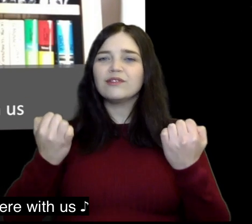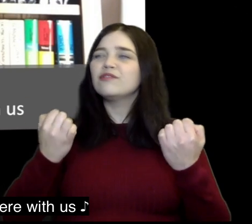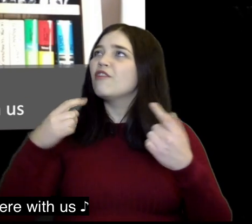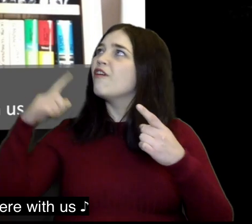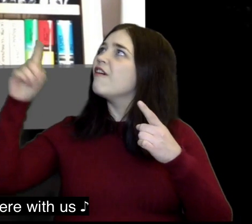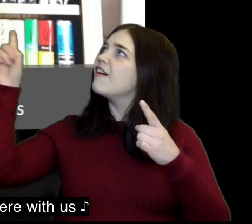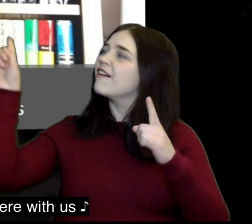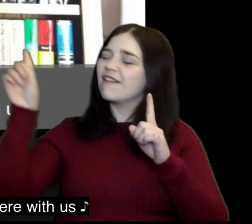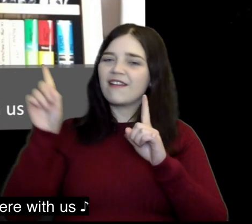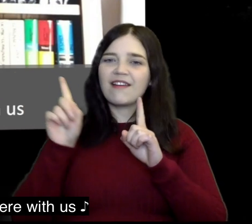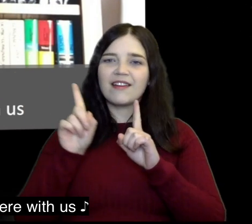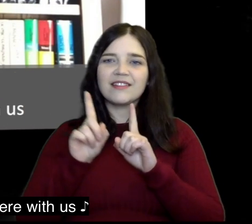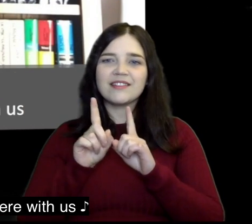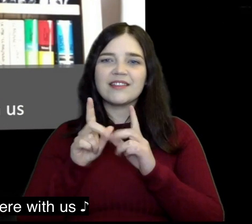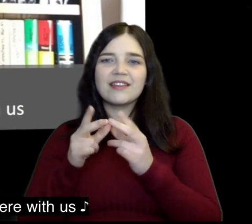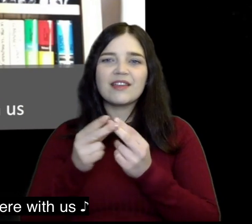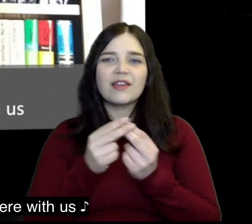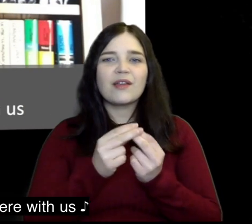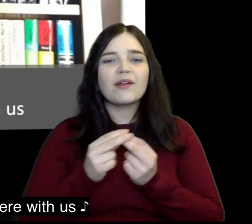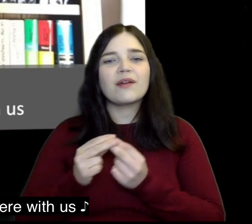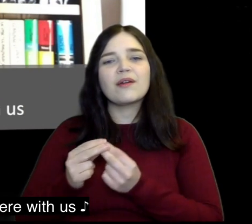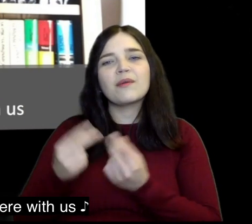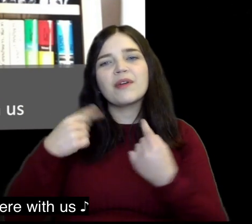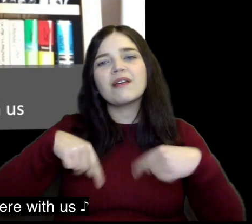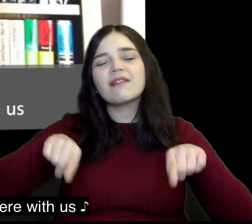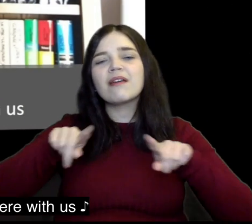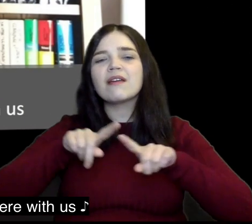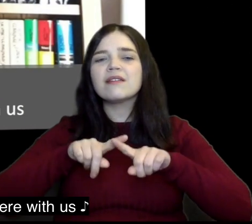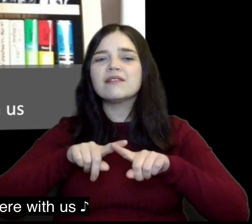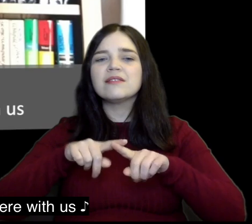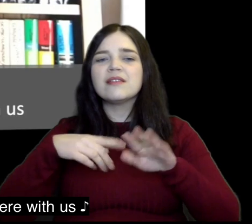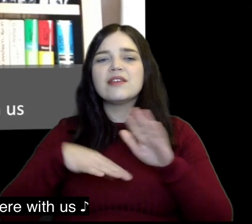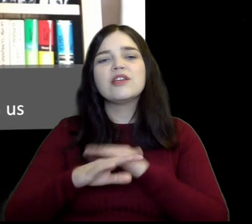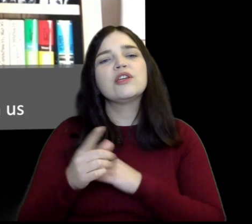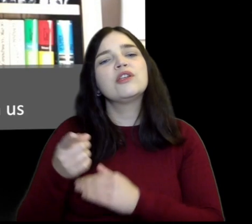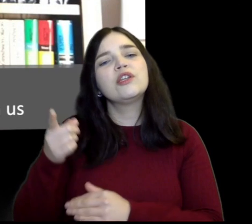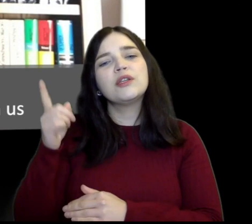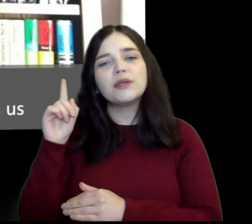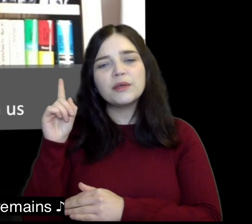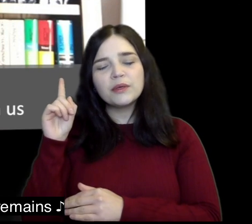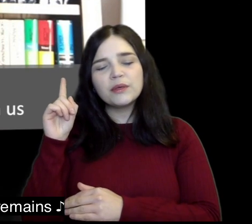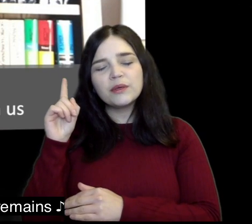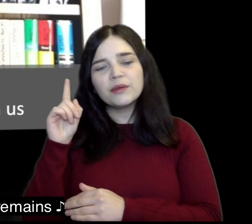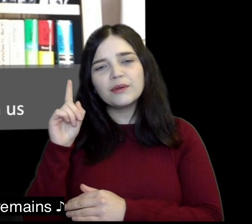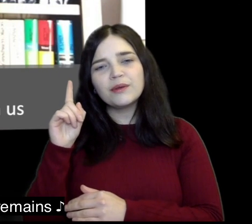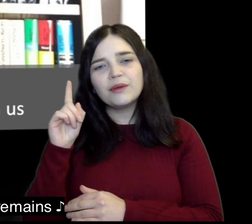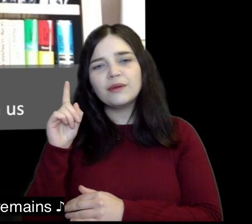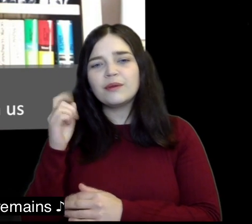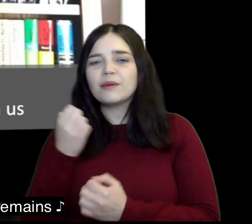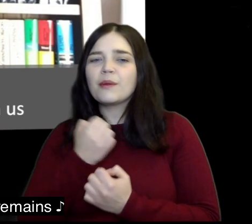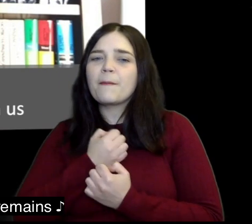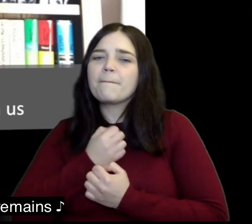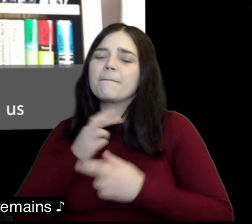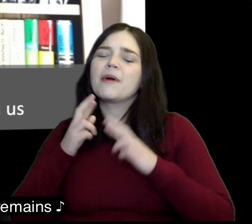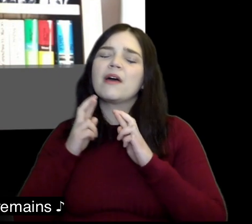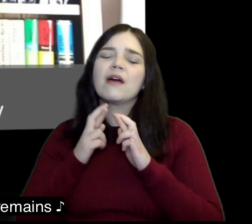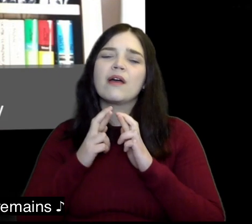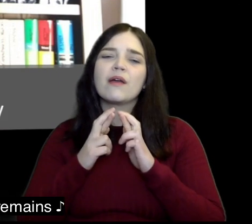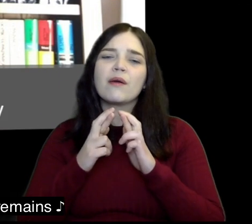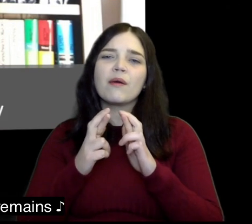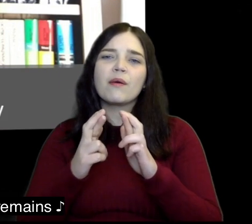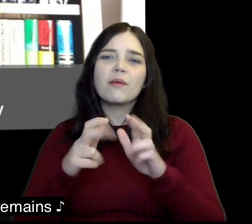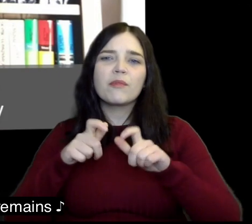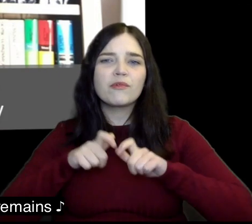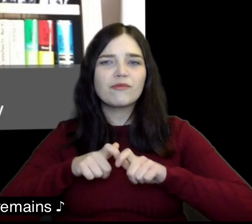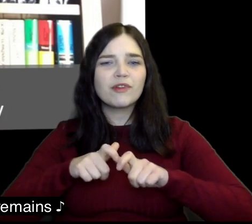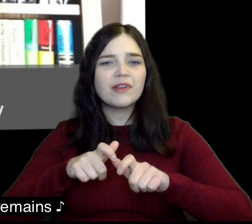God I trust you are strong and near with